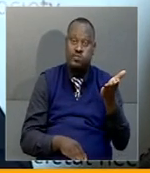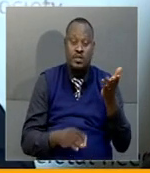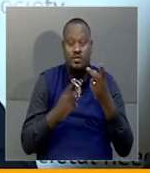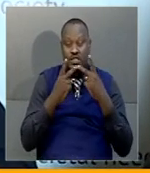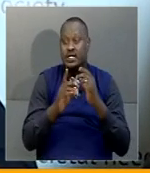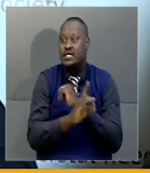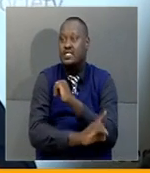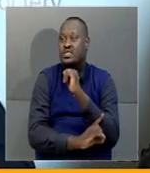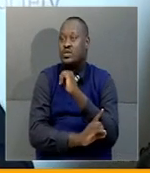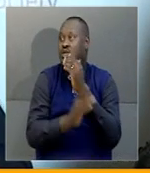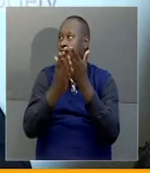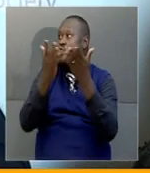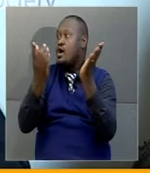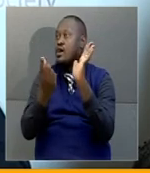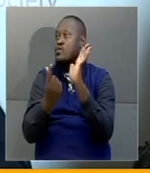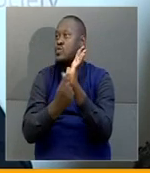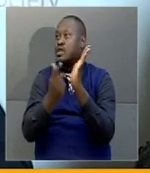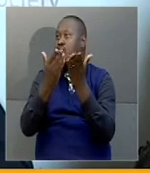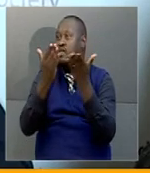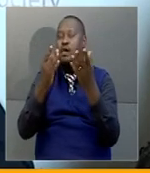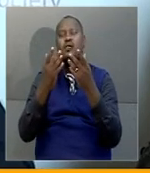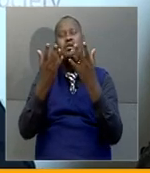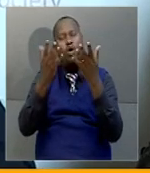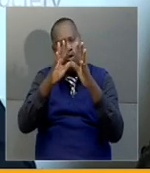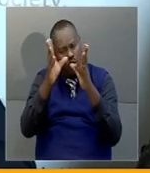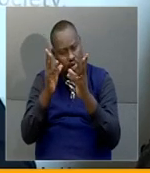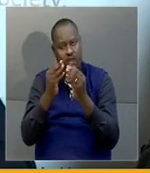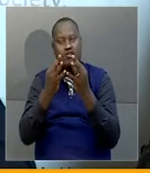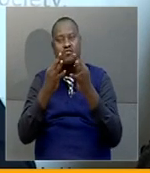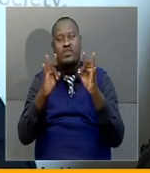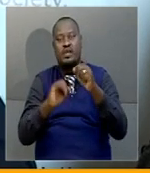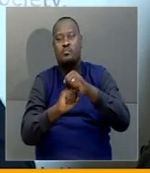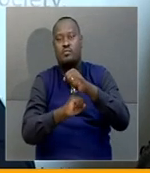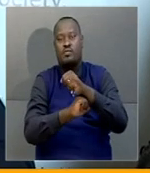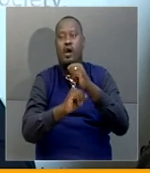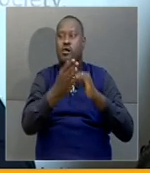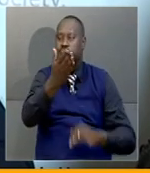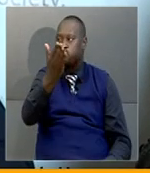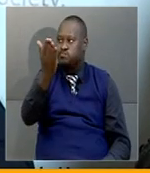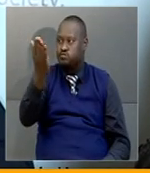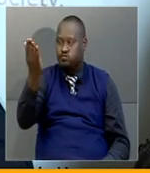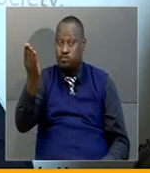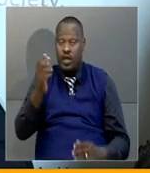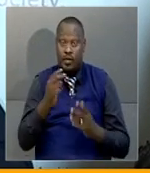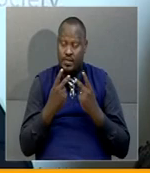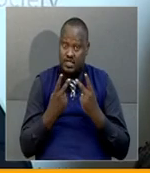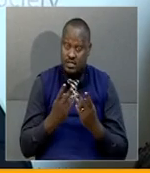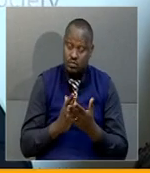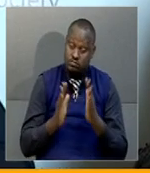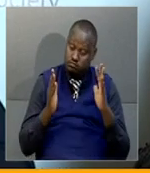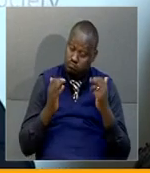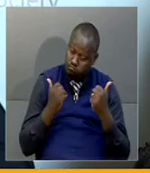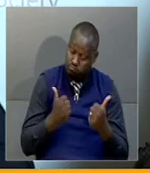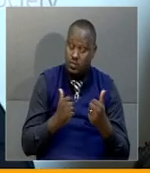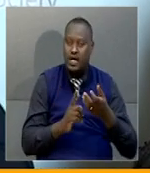district in Uganda that does not have a bursary scheme through KIU. So this is really being realized, and we